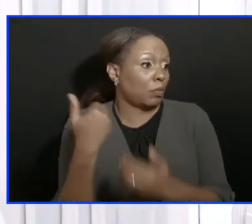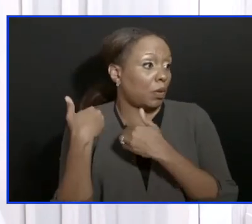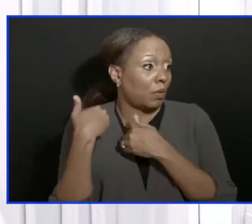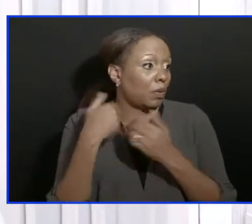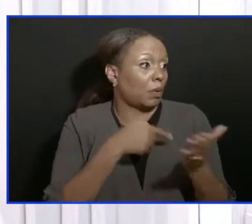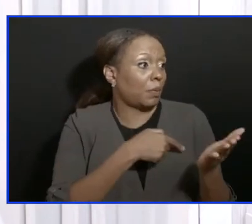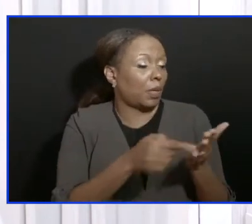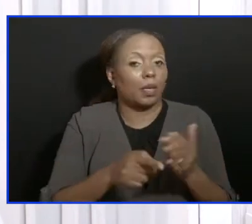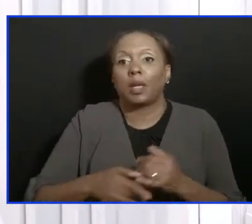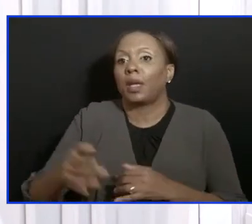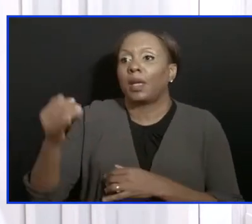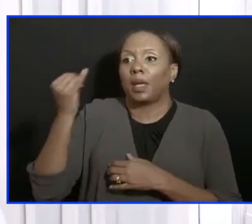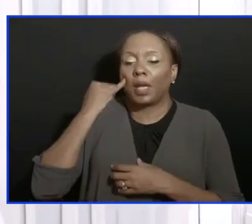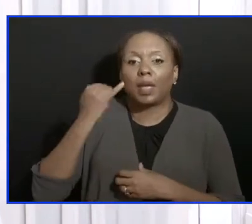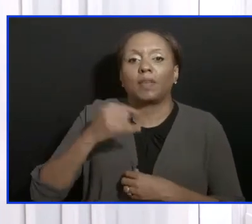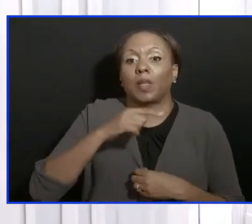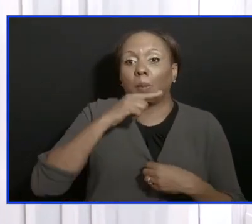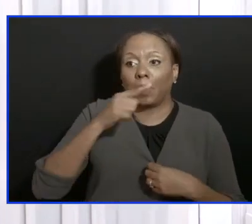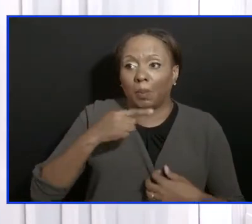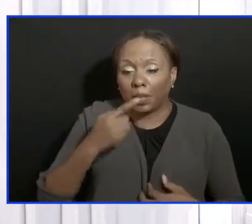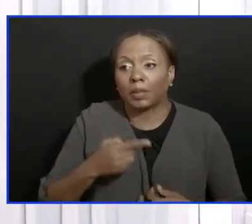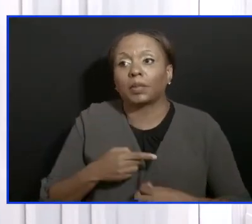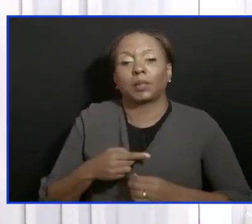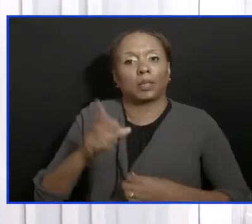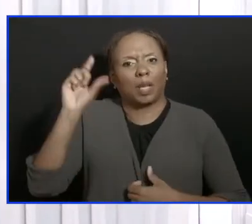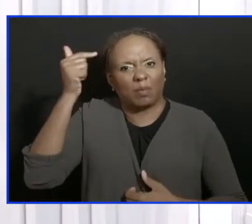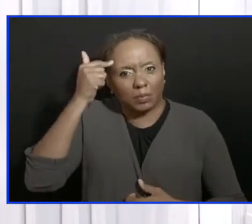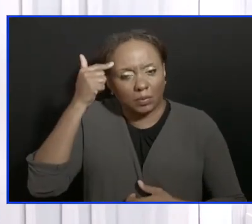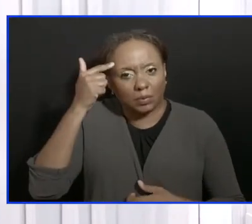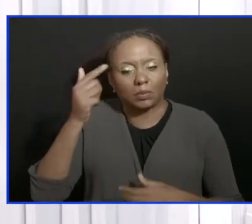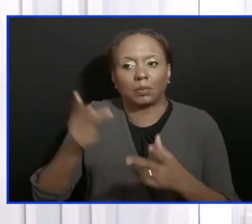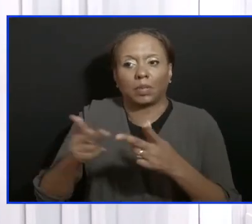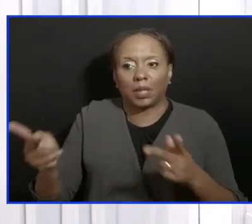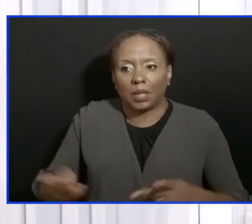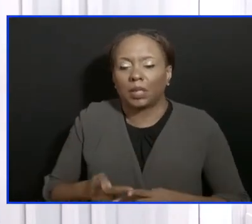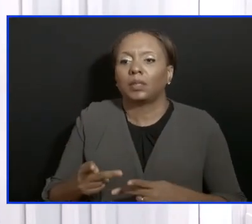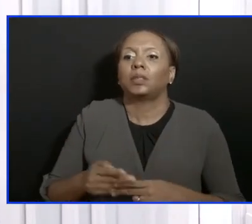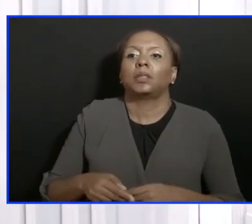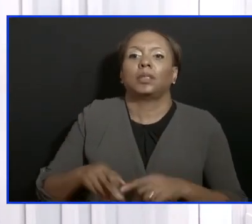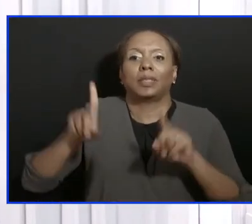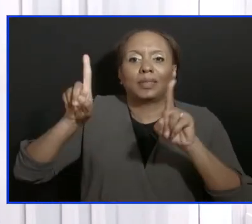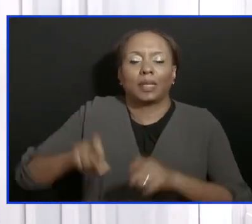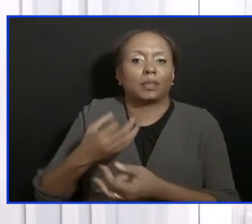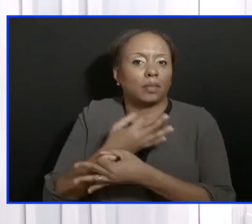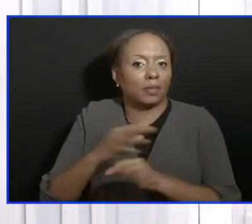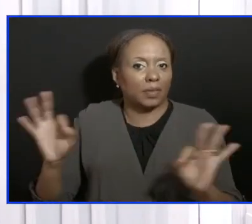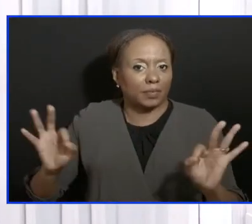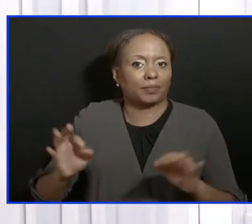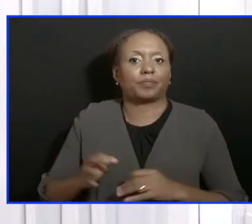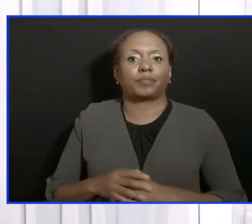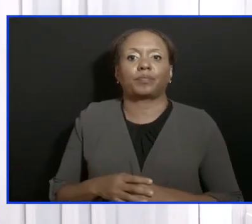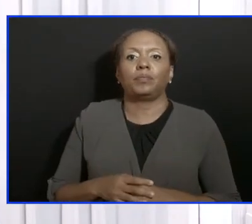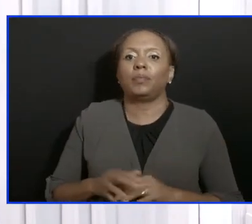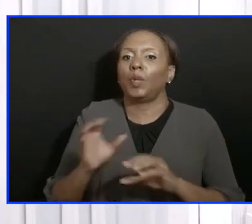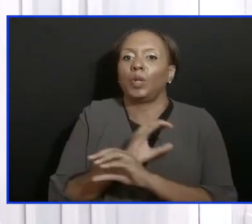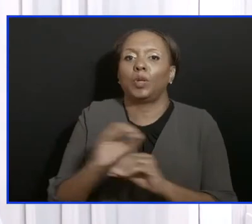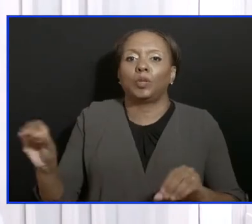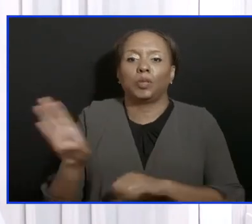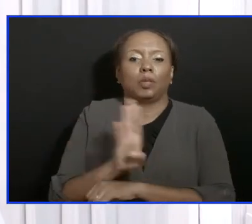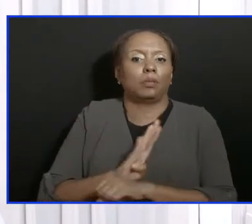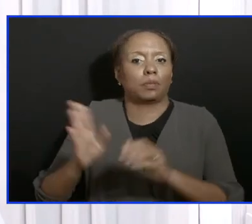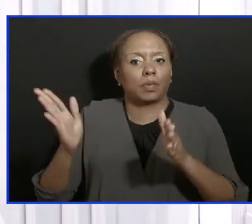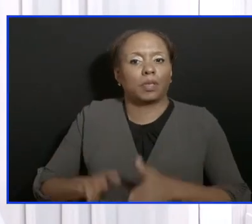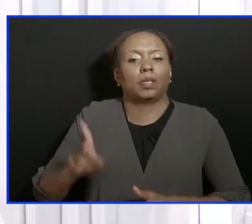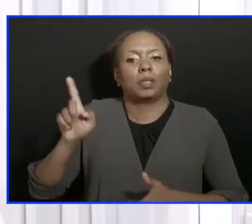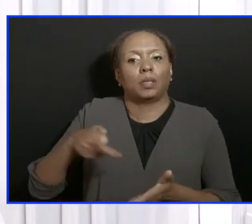facility, we will facilitate you and give it to you free of charge. Because I do not feel that any Barbadian should have to pay at